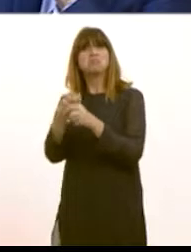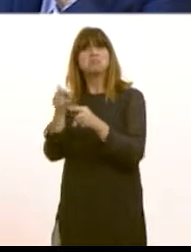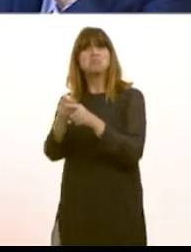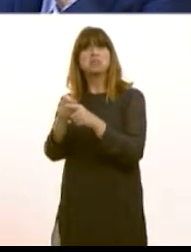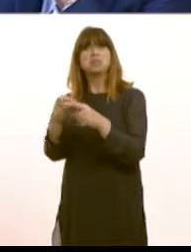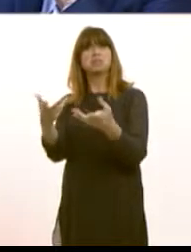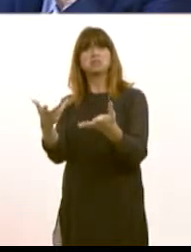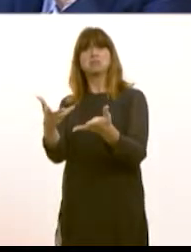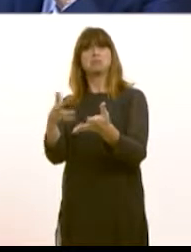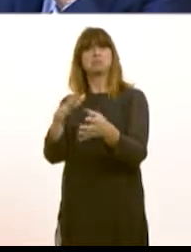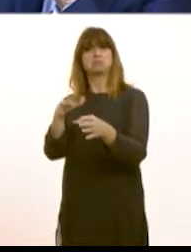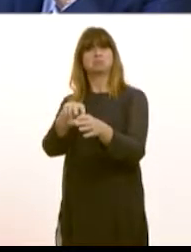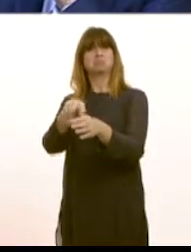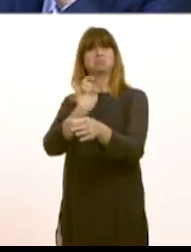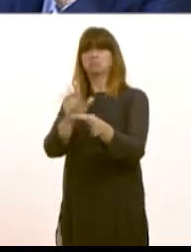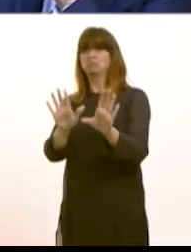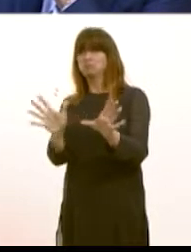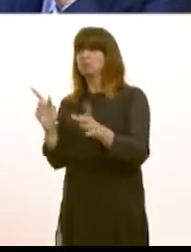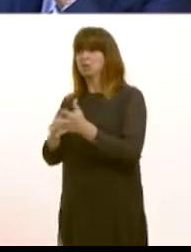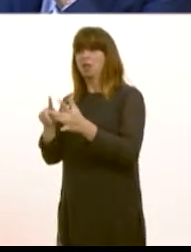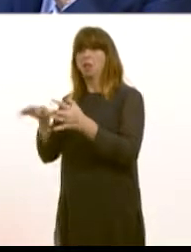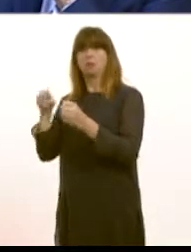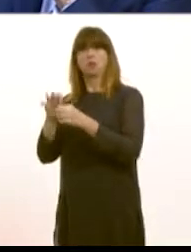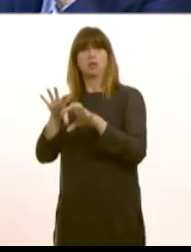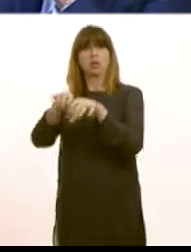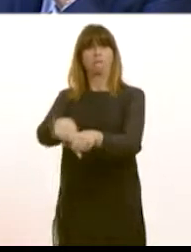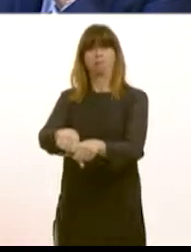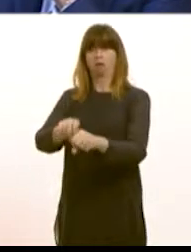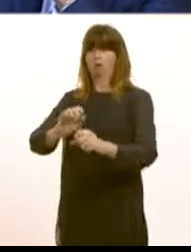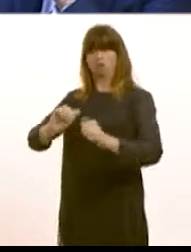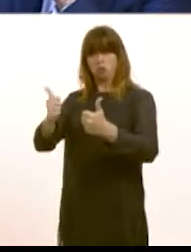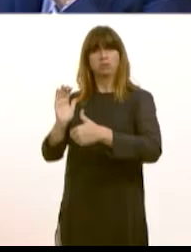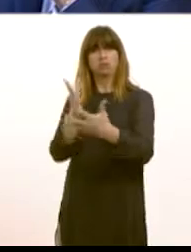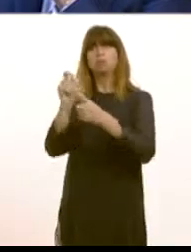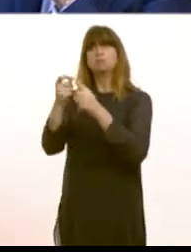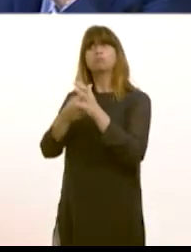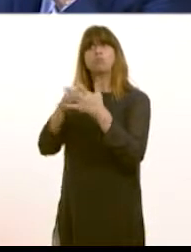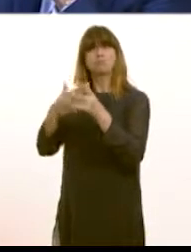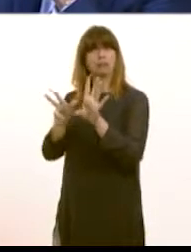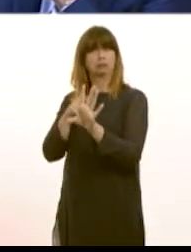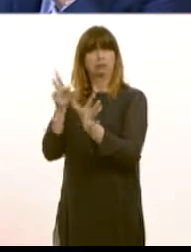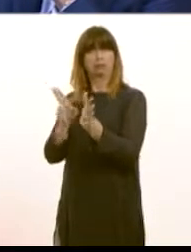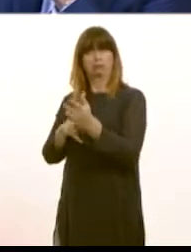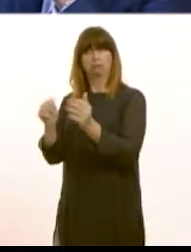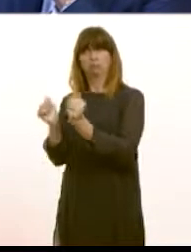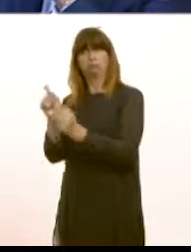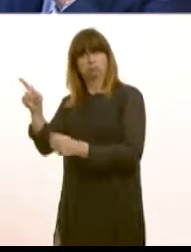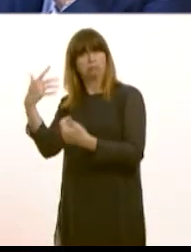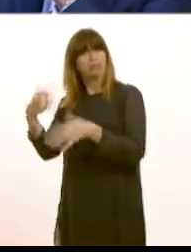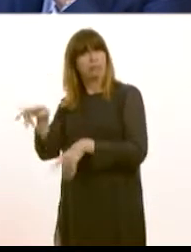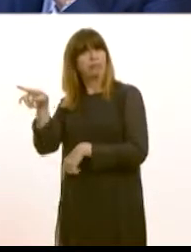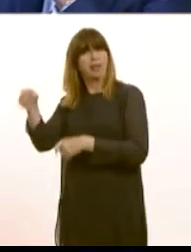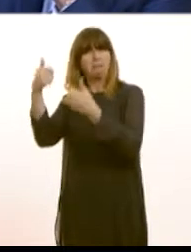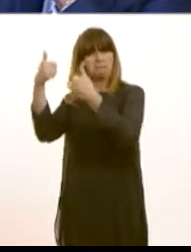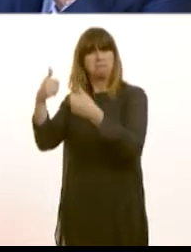service, the health boards across Wales have taken over and provided an equally good if not better service, as the people of Prestatin will explain to the member. But yes,